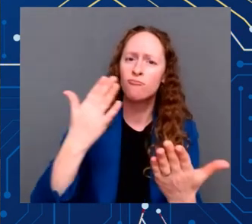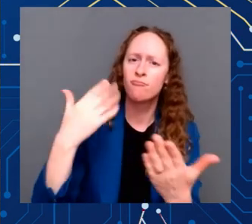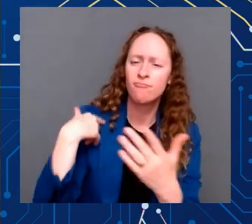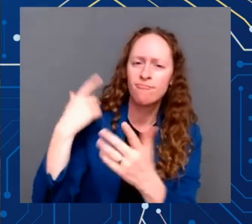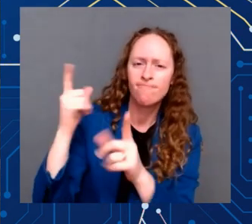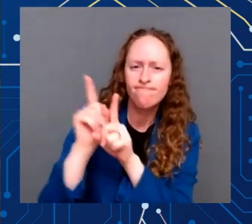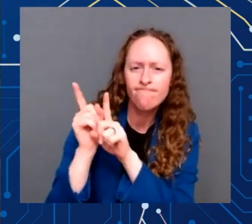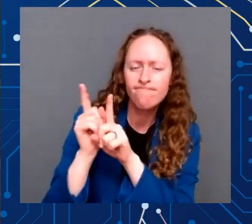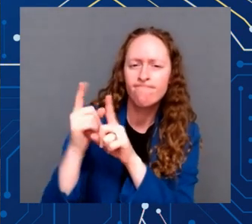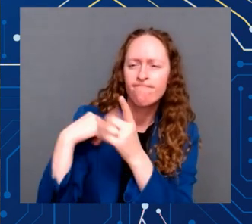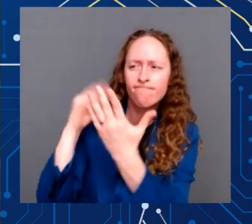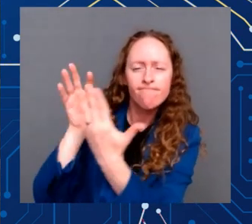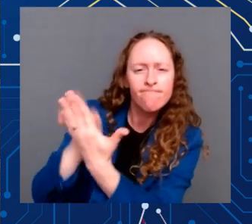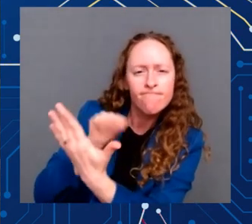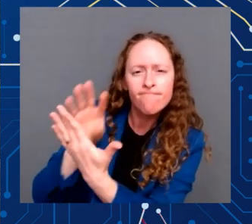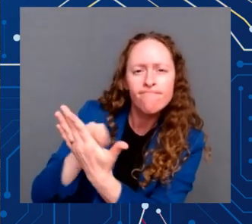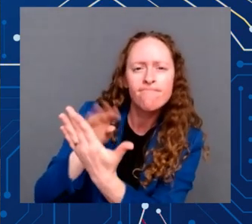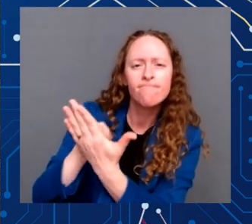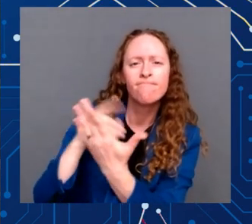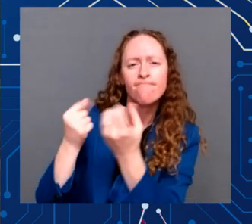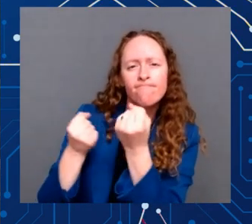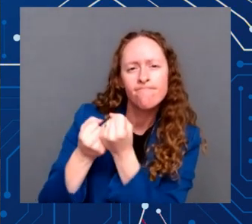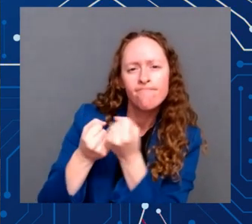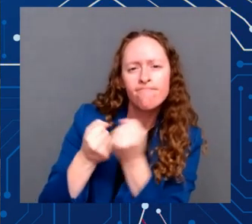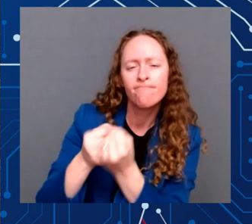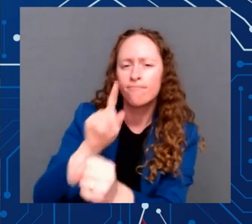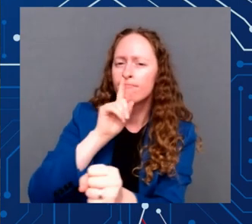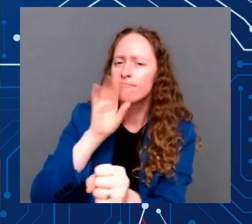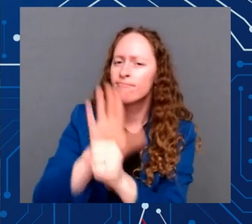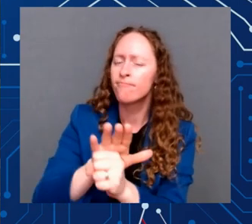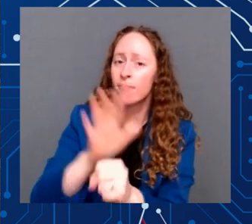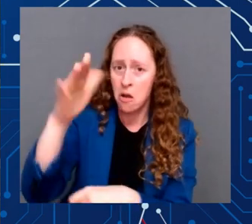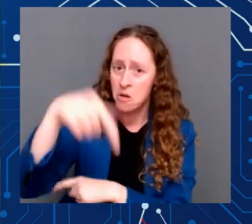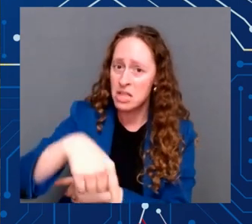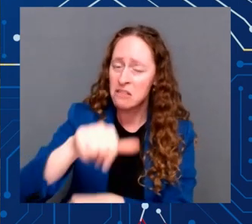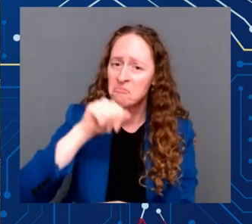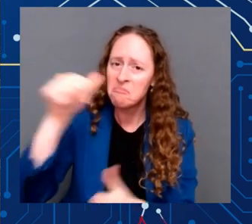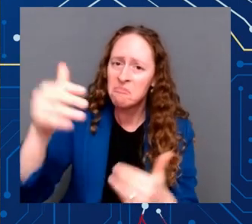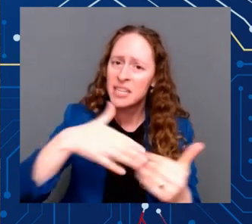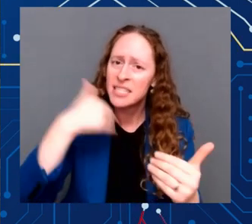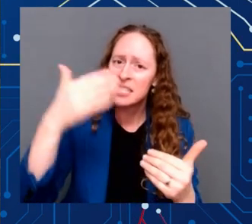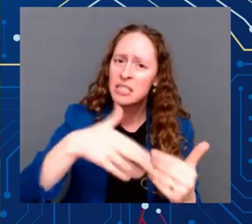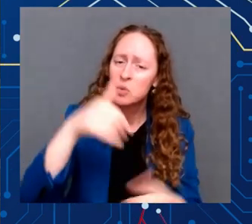and you did it. And all of your team who are here, thank you to each and every one of you.